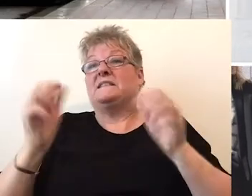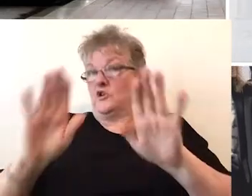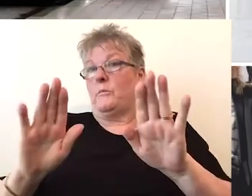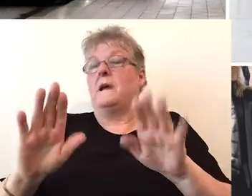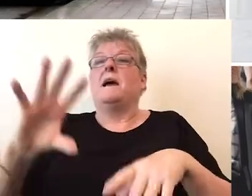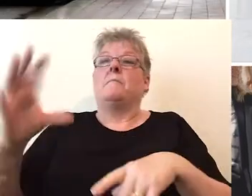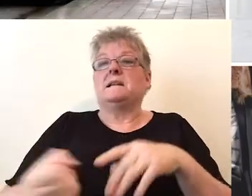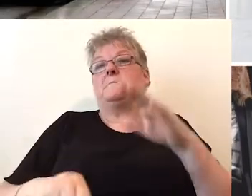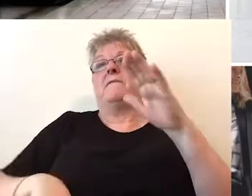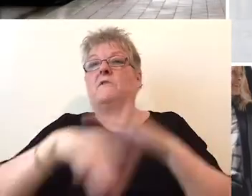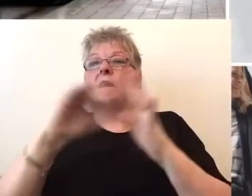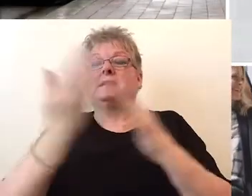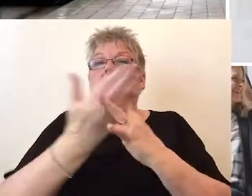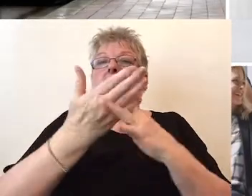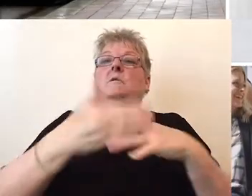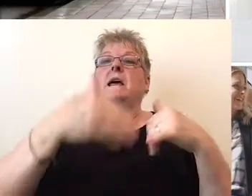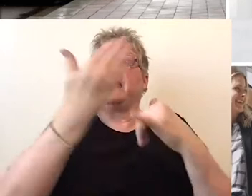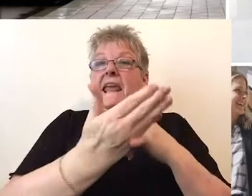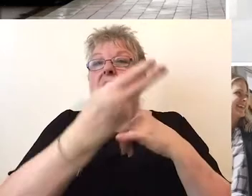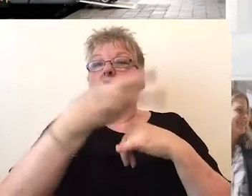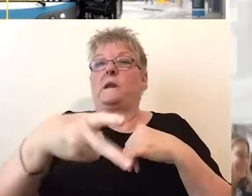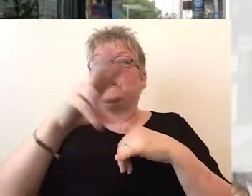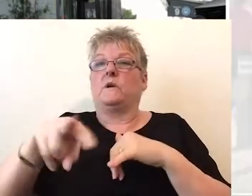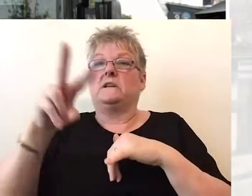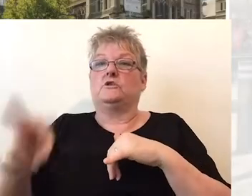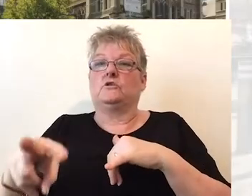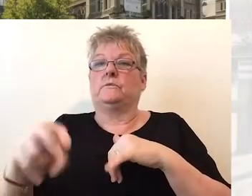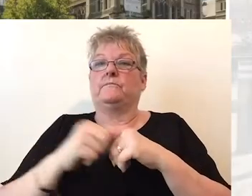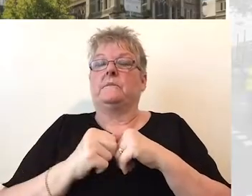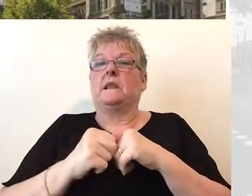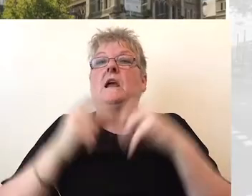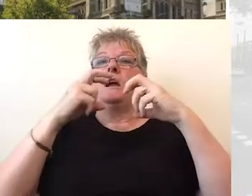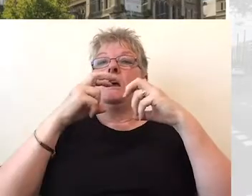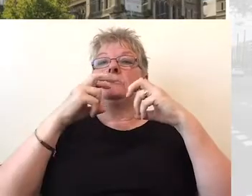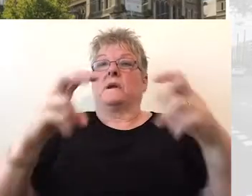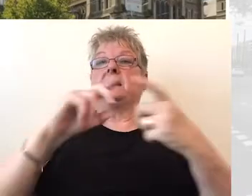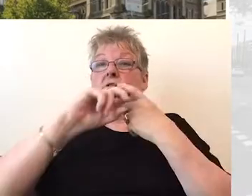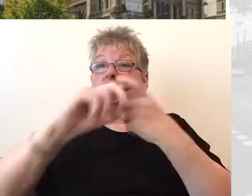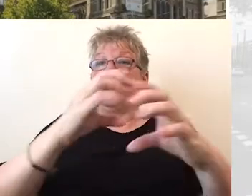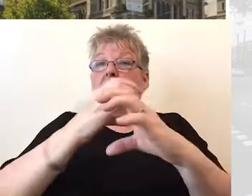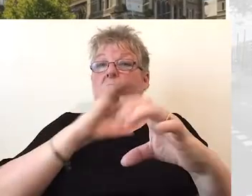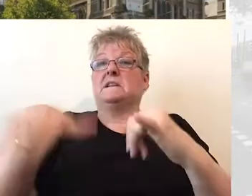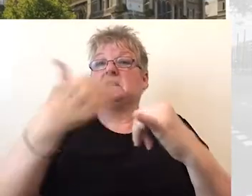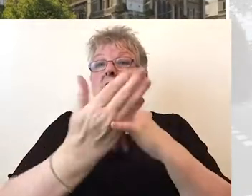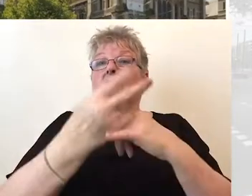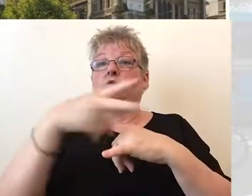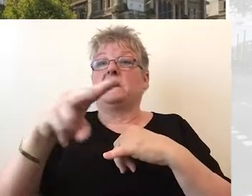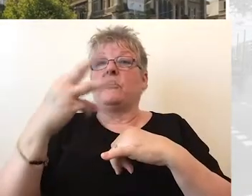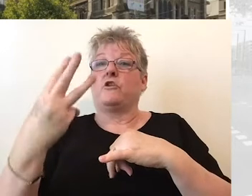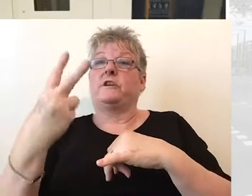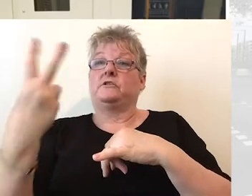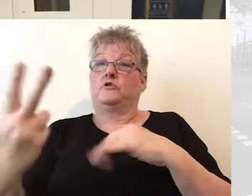must be fully accessible by the end of 2022. Trains and tram carriages have until the end of